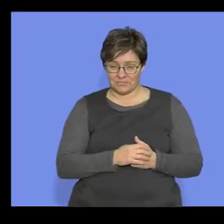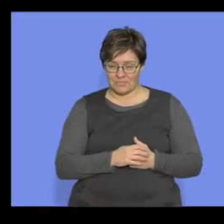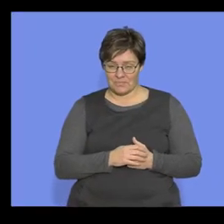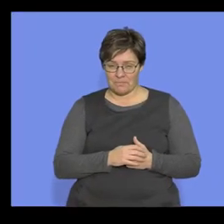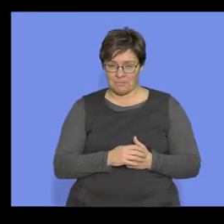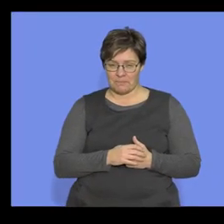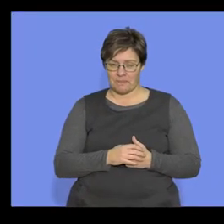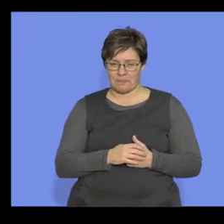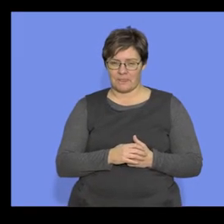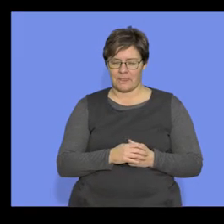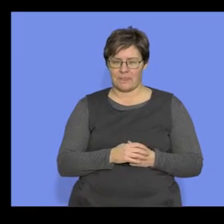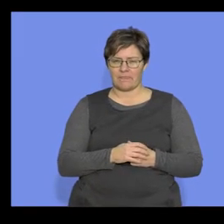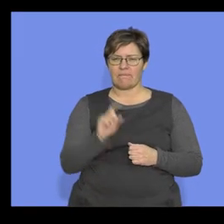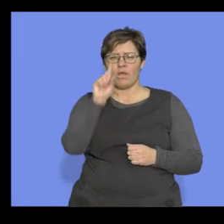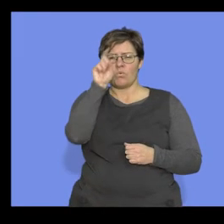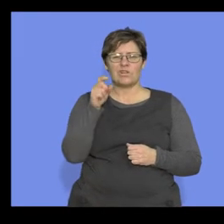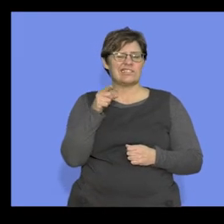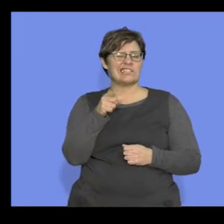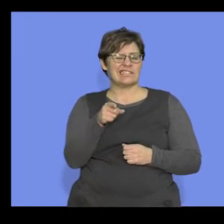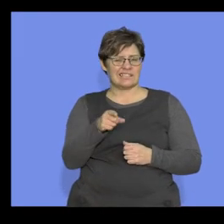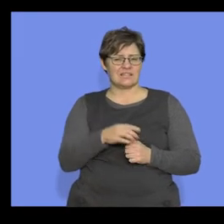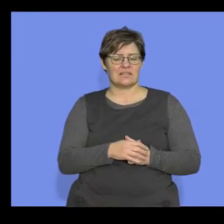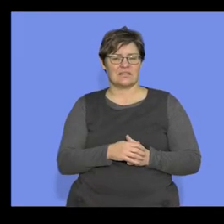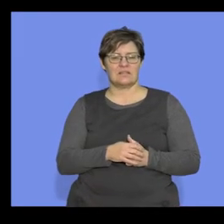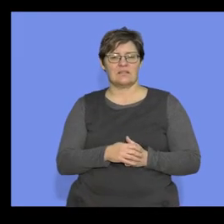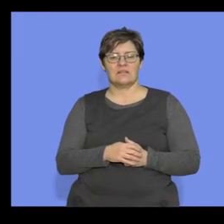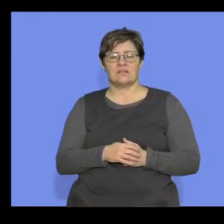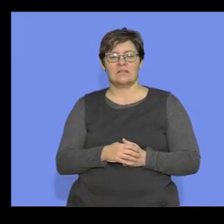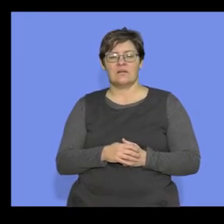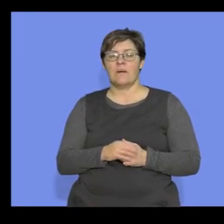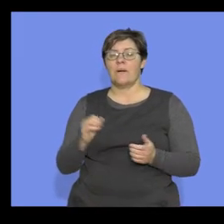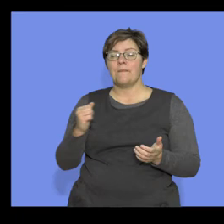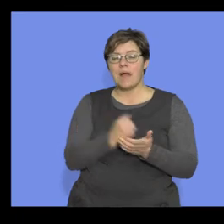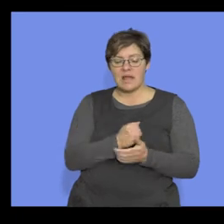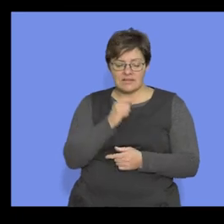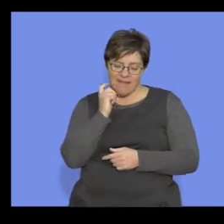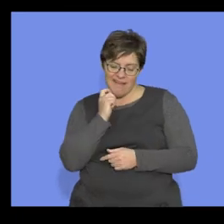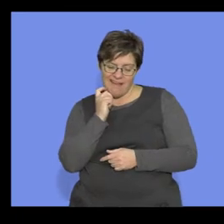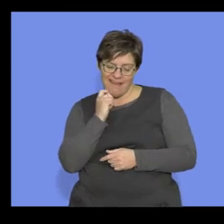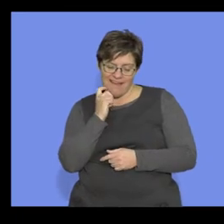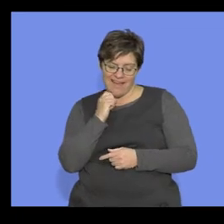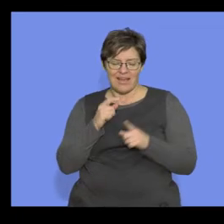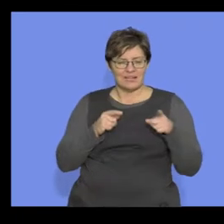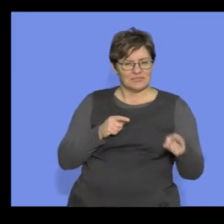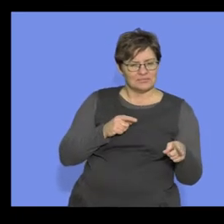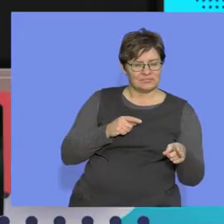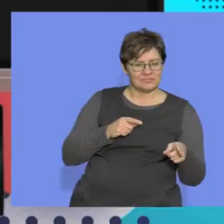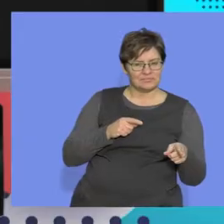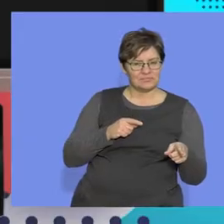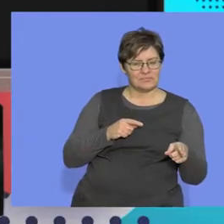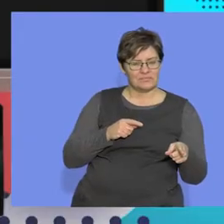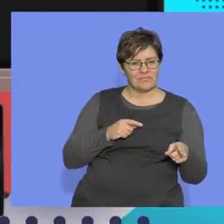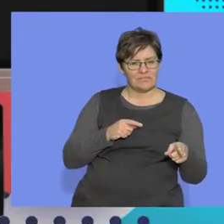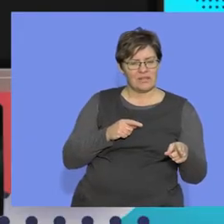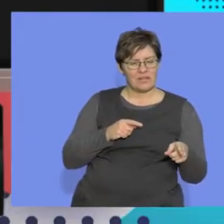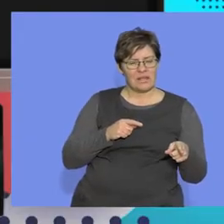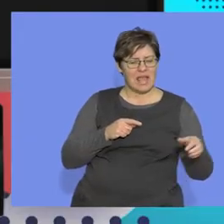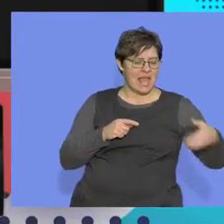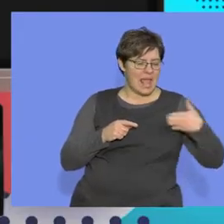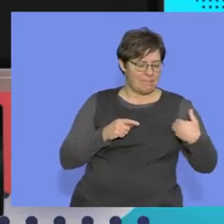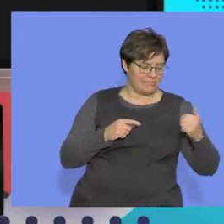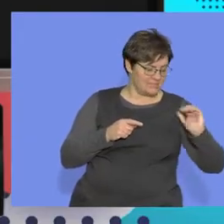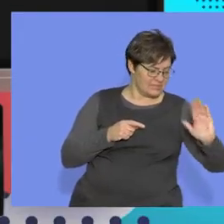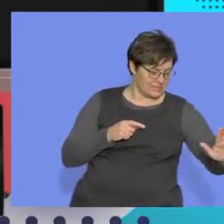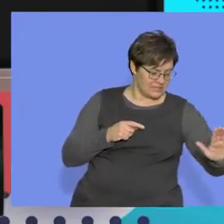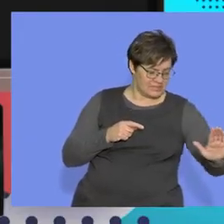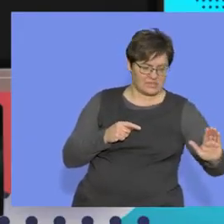Guys, very often when we get to questions on these, you need to be able to distinguish between, all right, so like